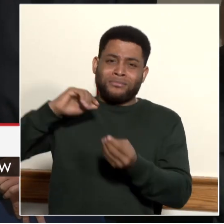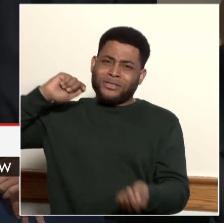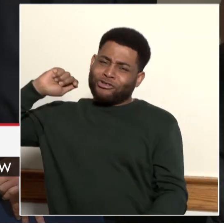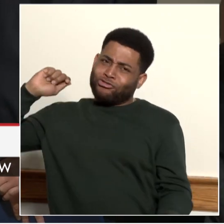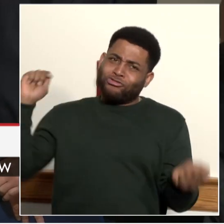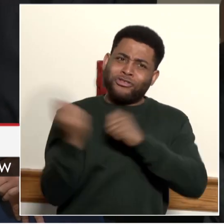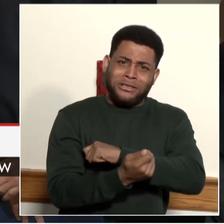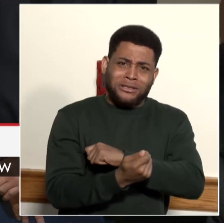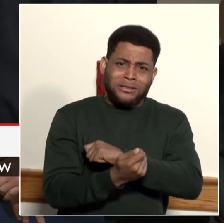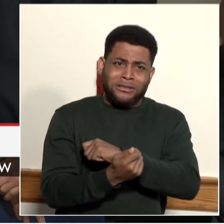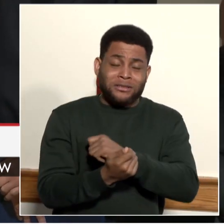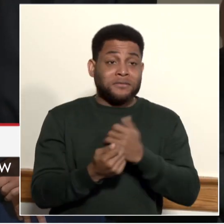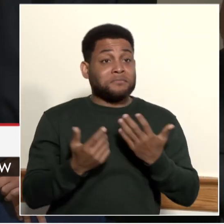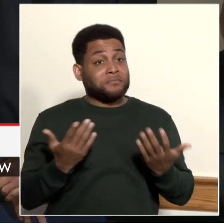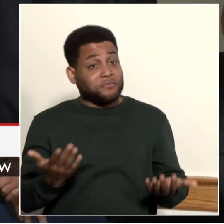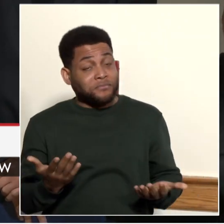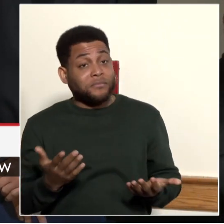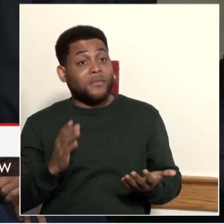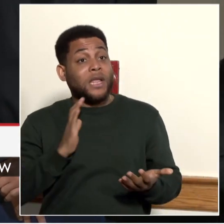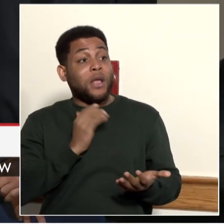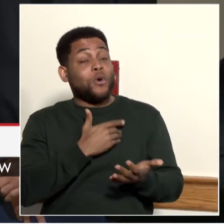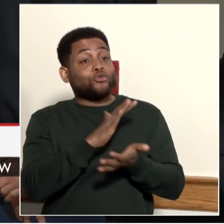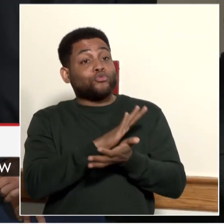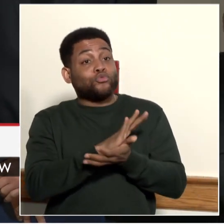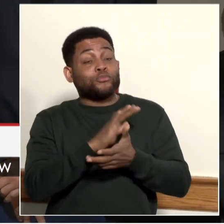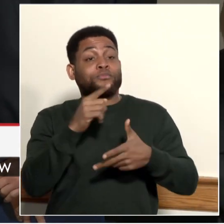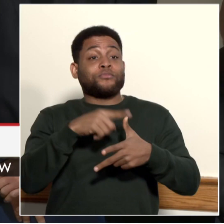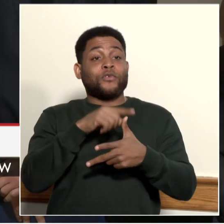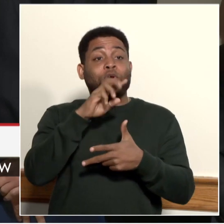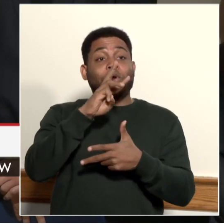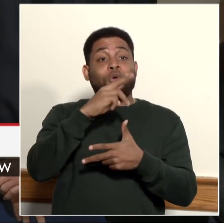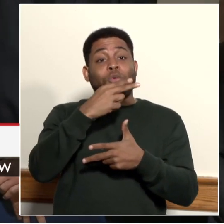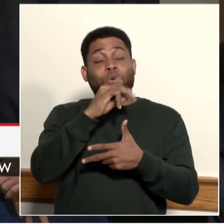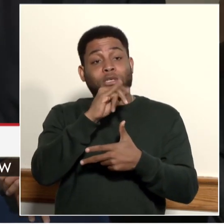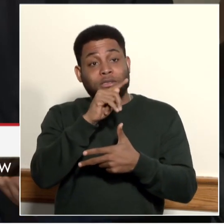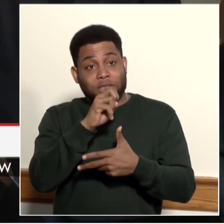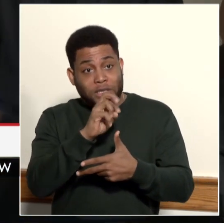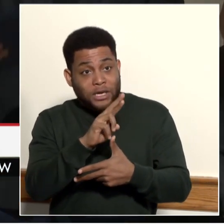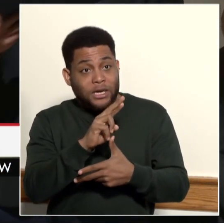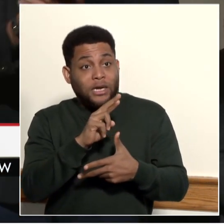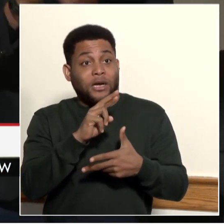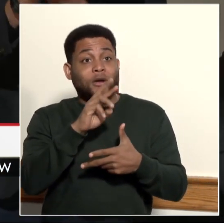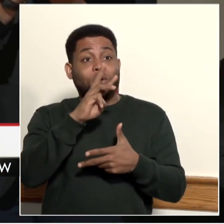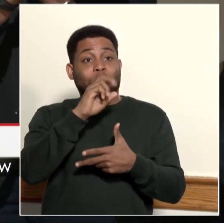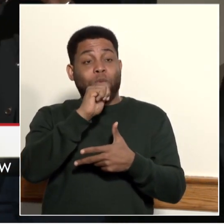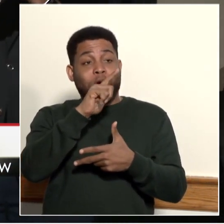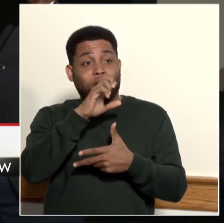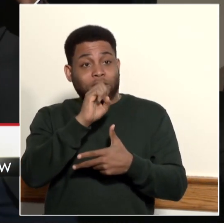Wells, and Coolidge, mark my words, is the feeder to watch in Washington, D.C.